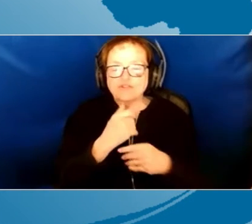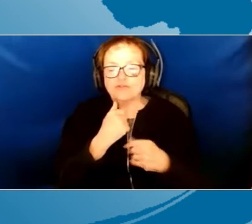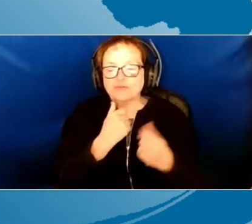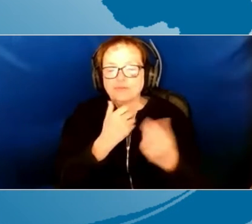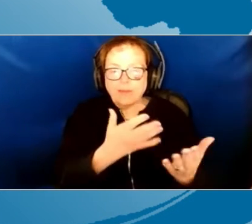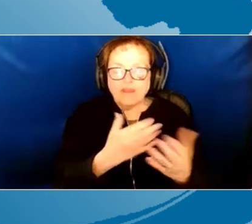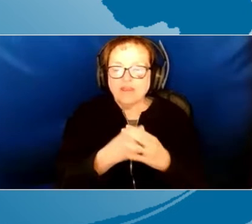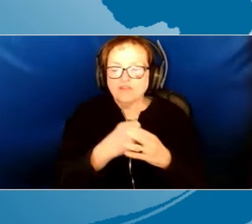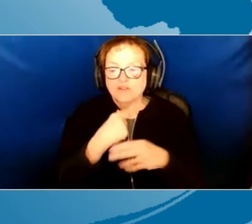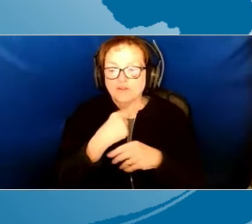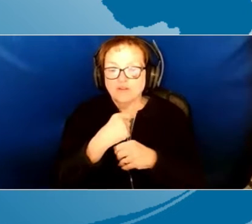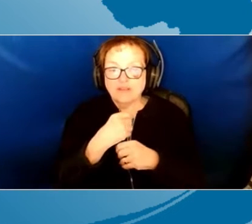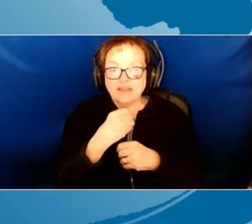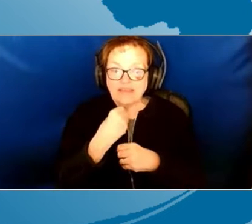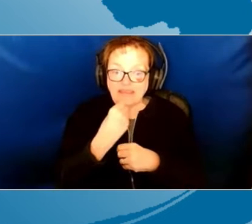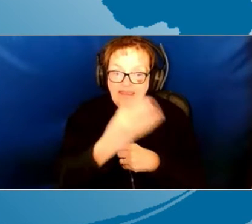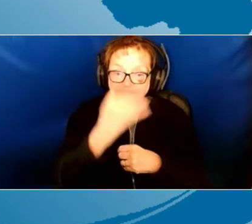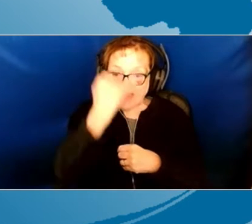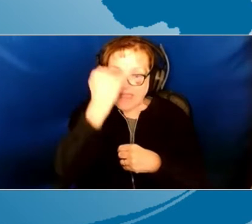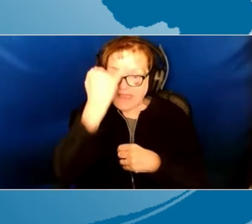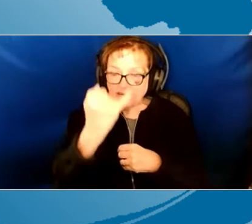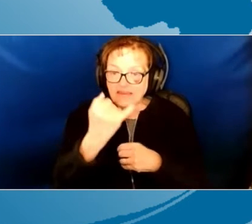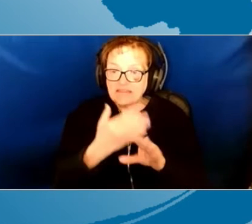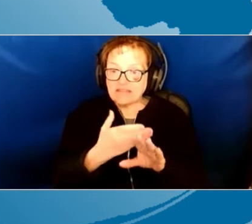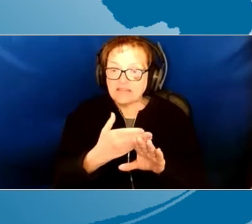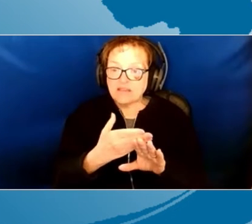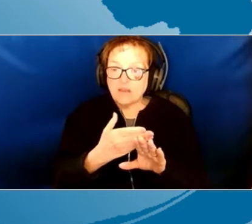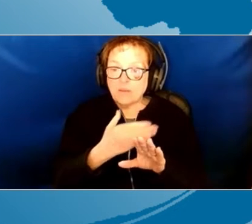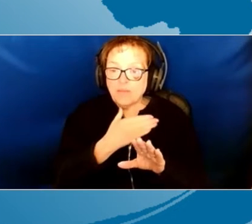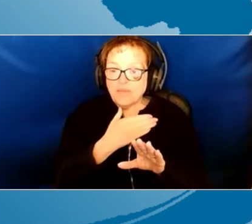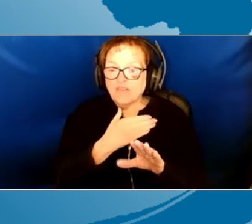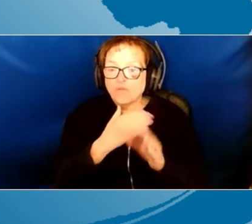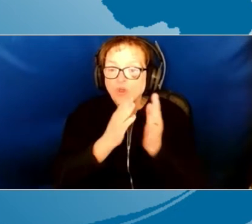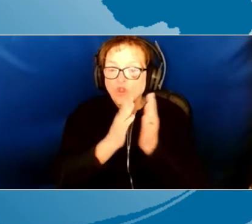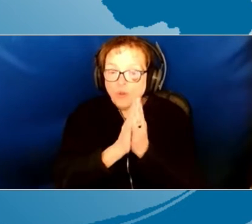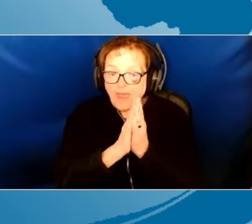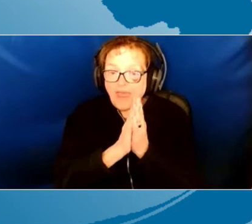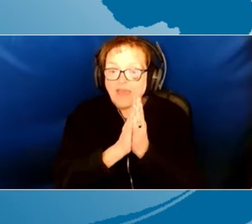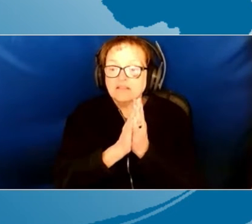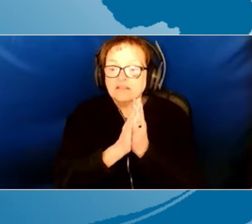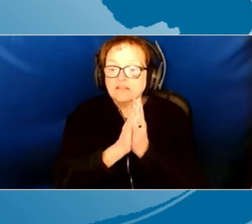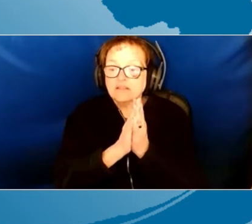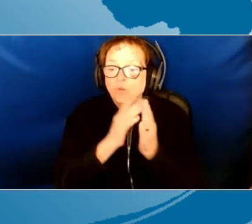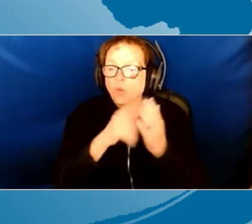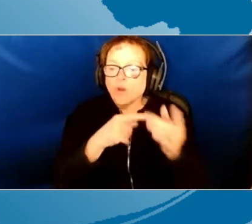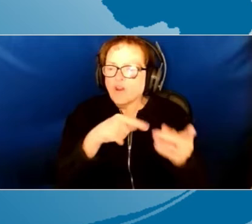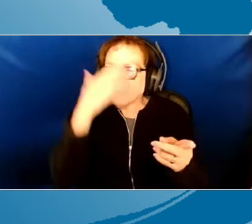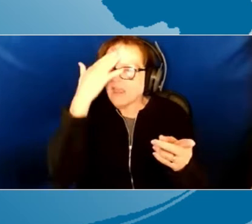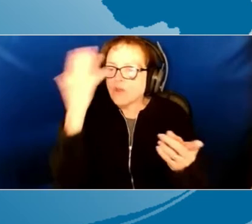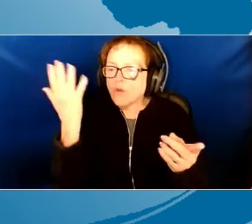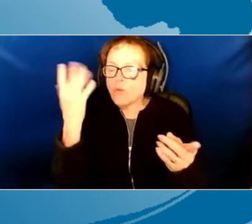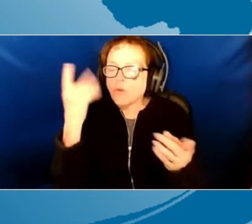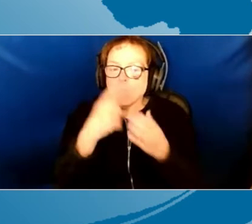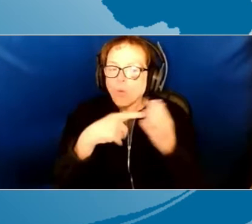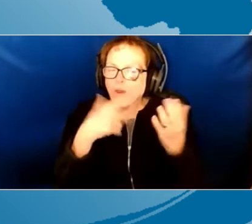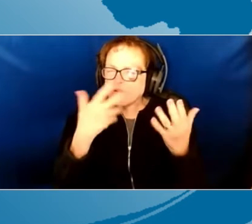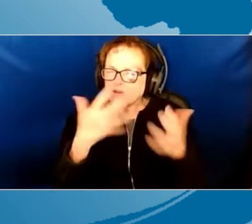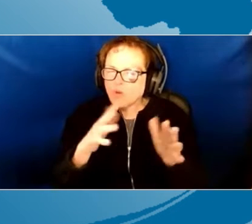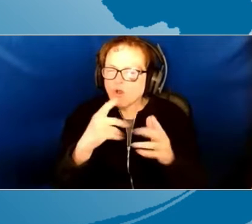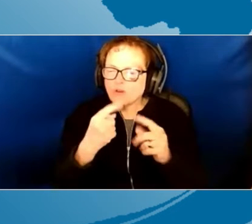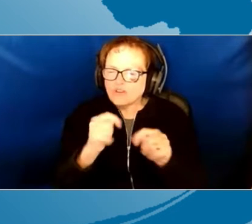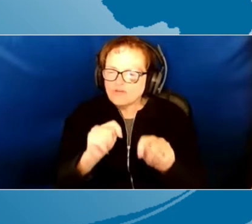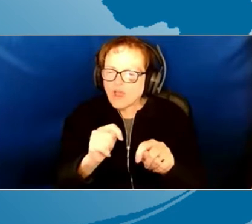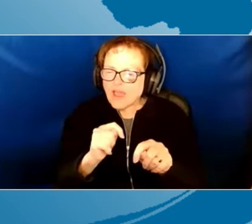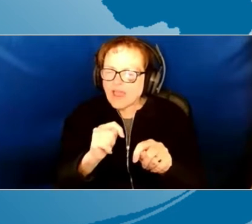ideas or giving ideas before you ask them, what they know and what they've tried and